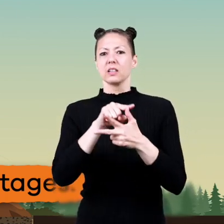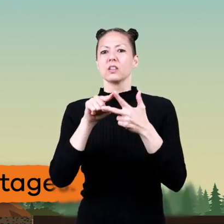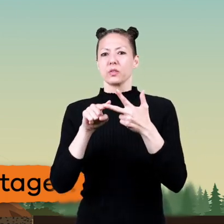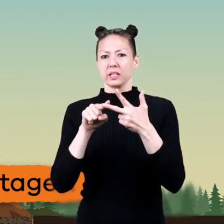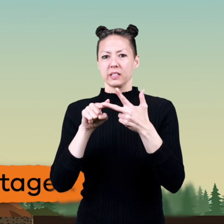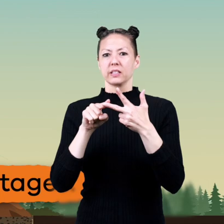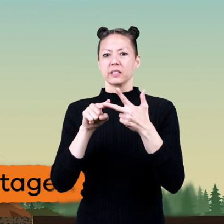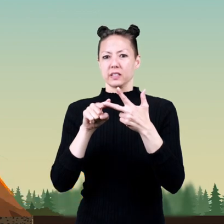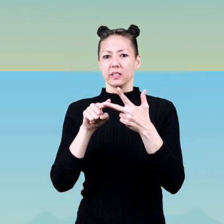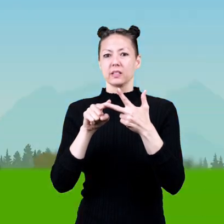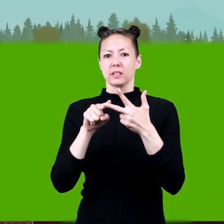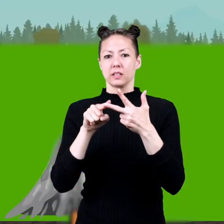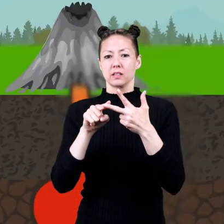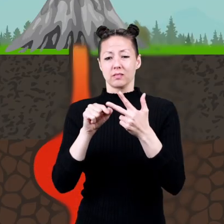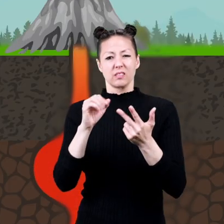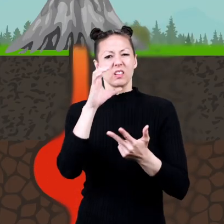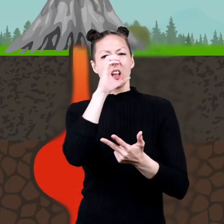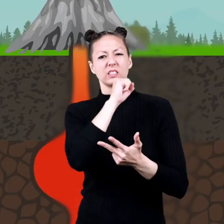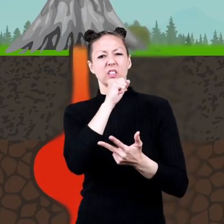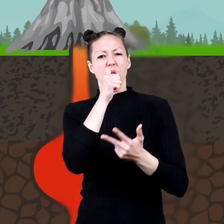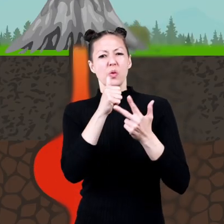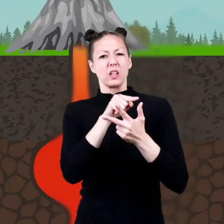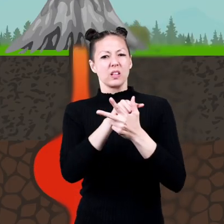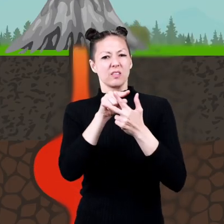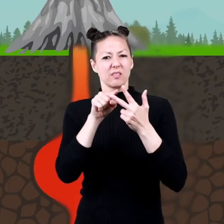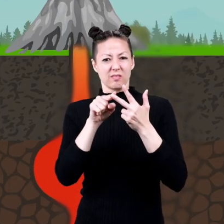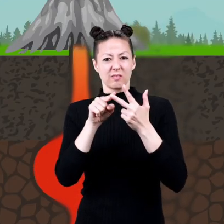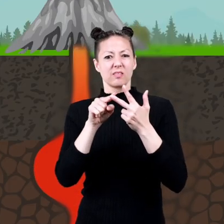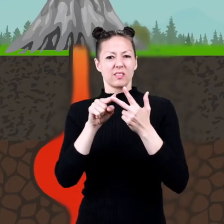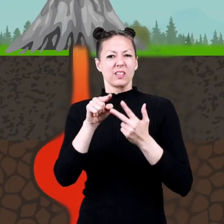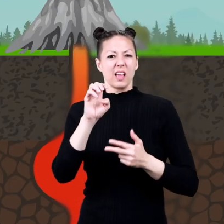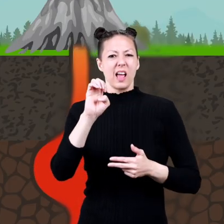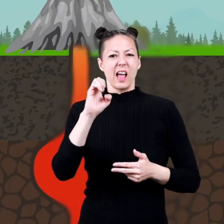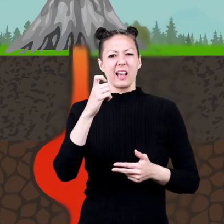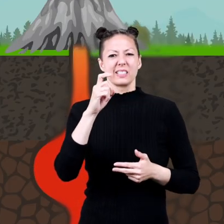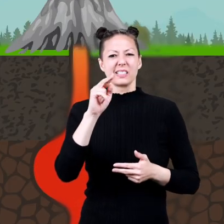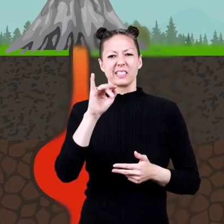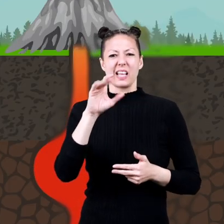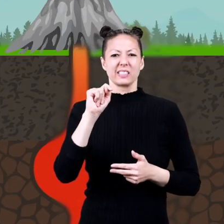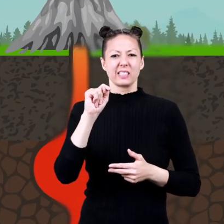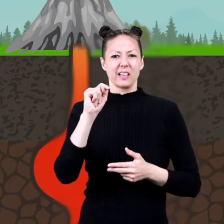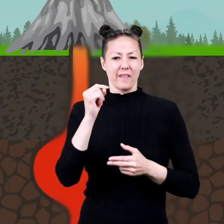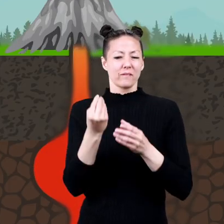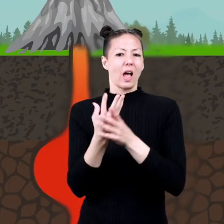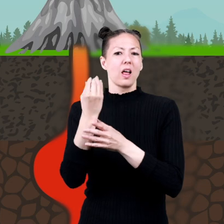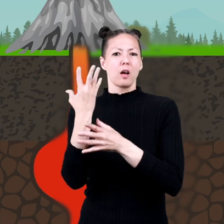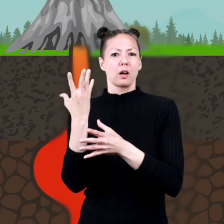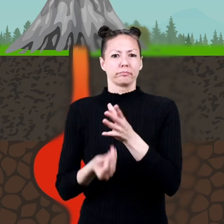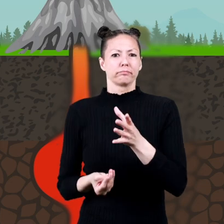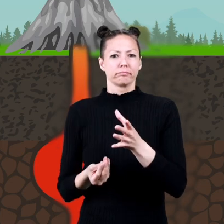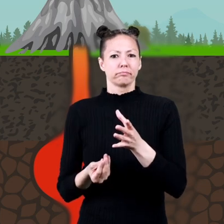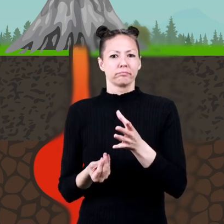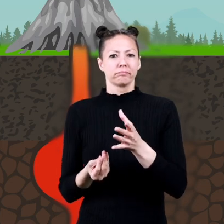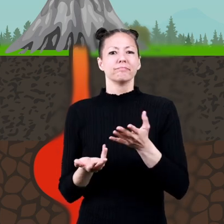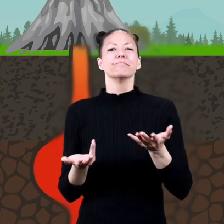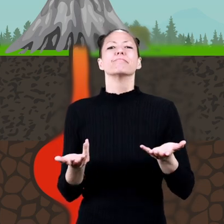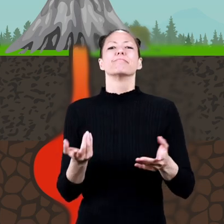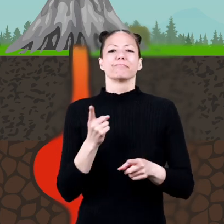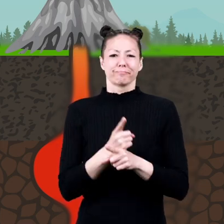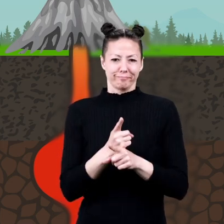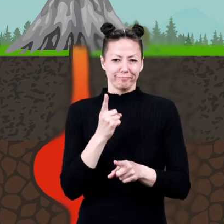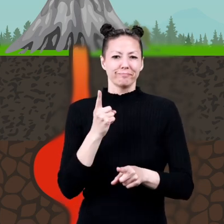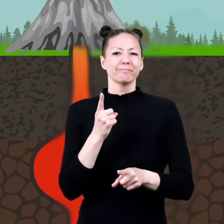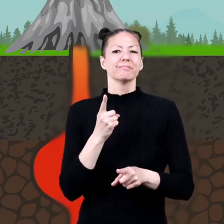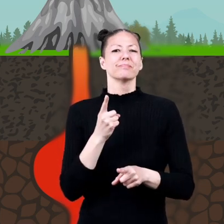active can you guess which of these three is the extinct volcano yep